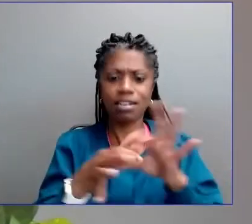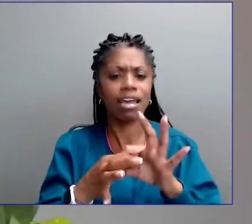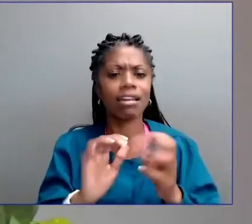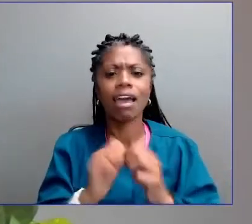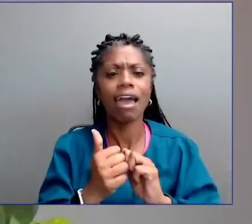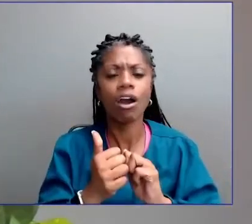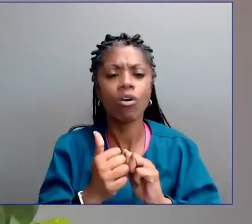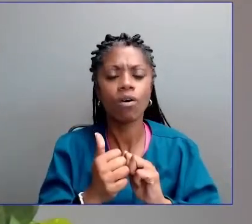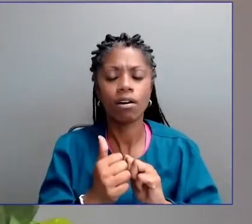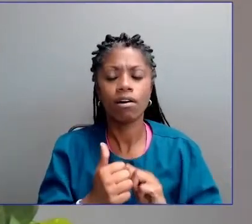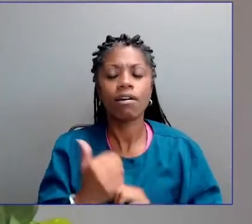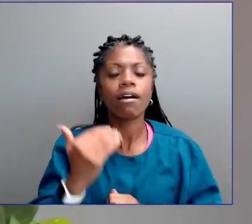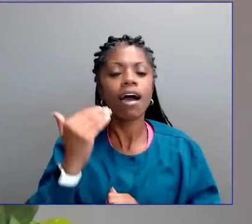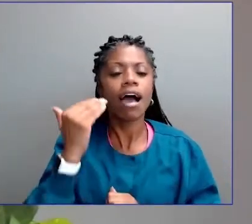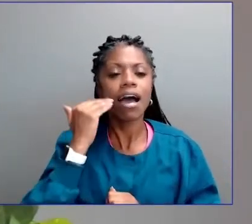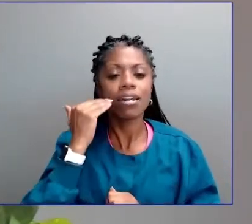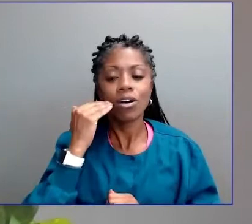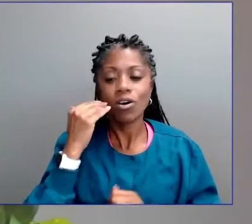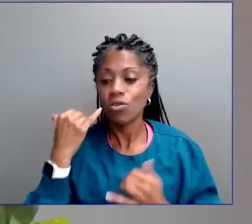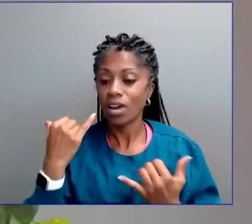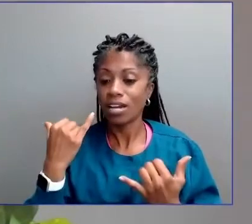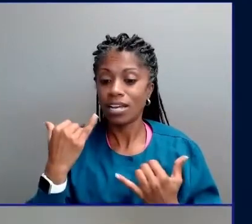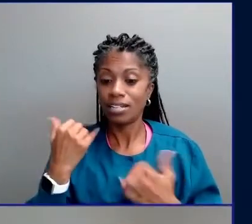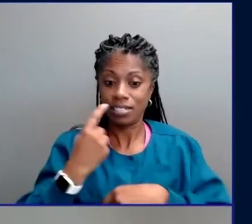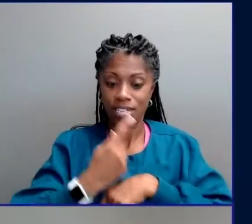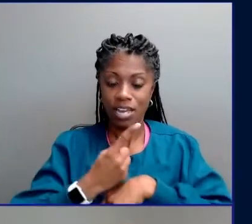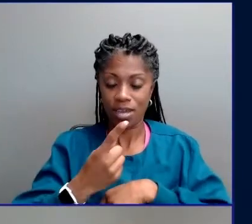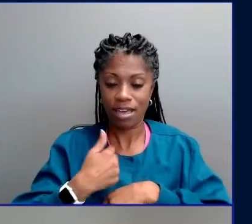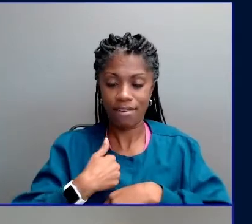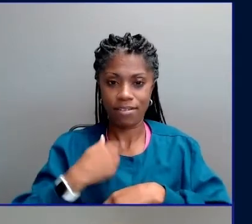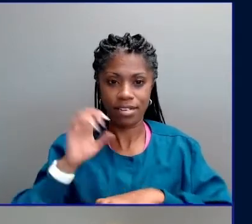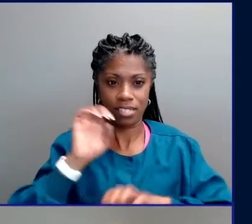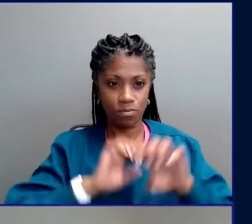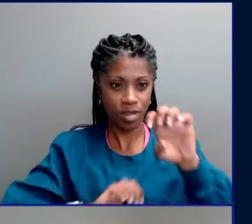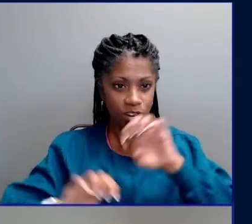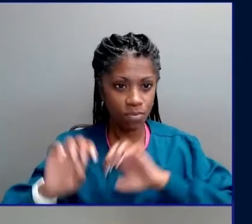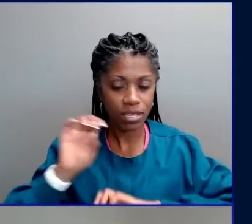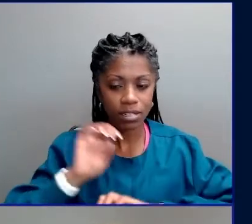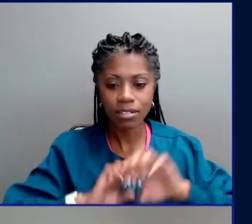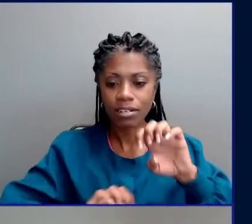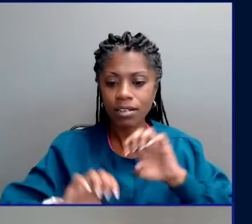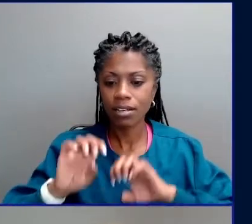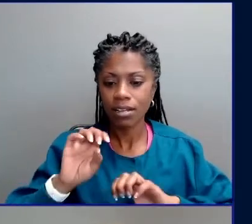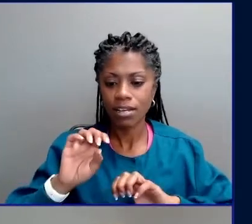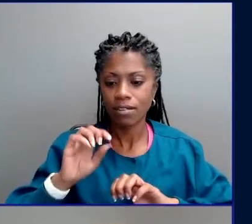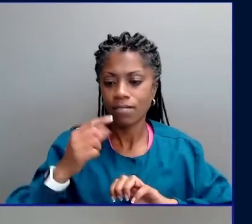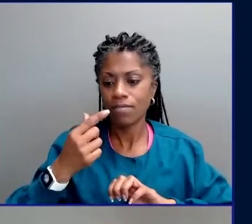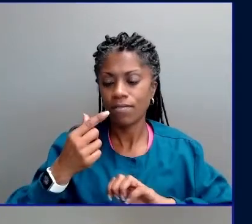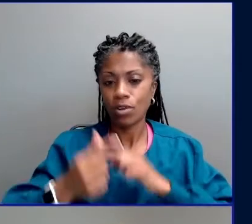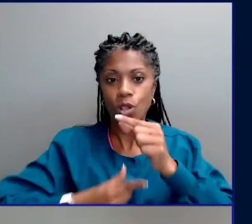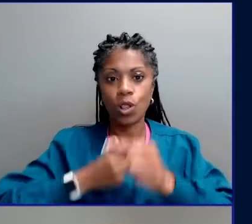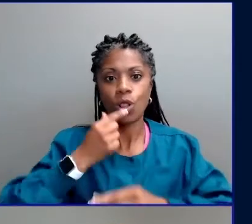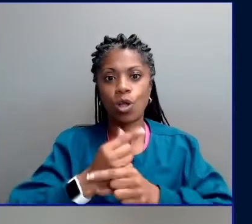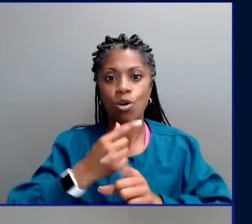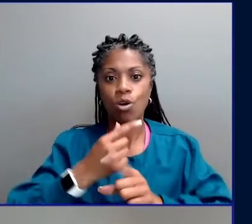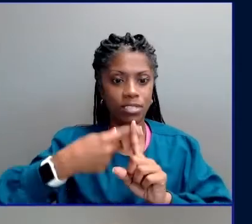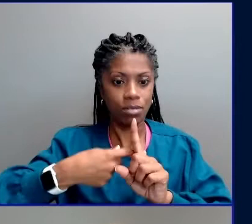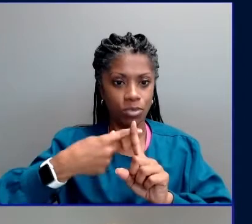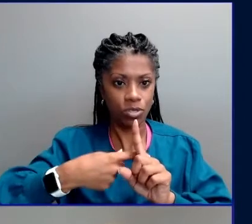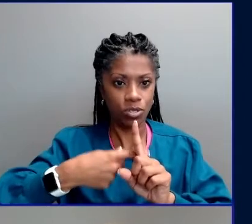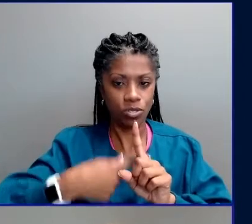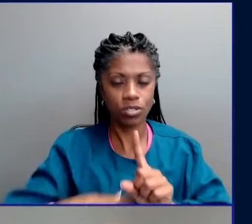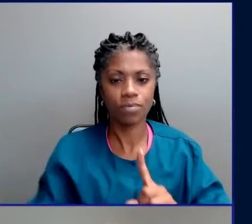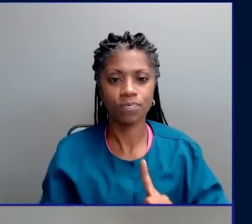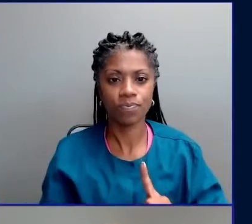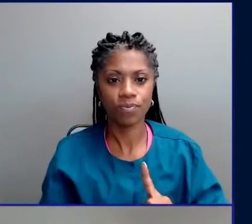experiment with the only home that we have. Today, global average temperature is changing faster than any time ever